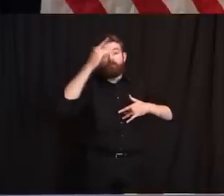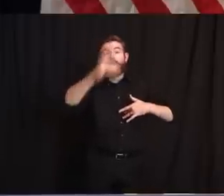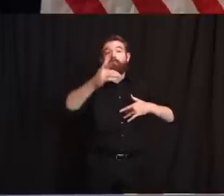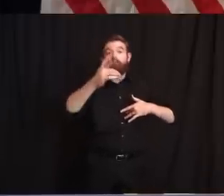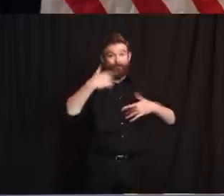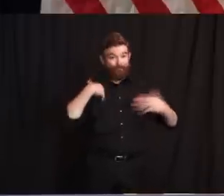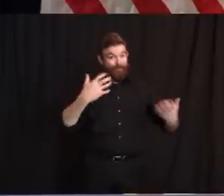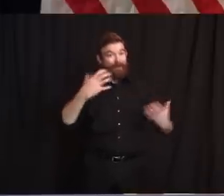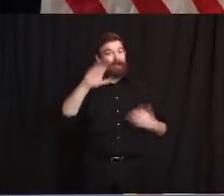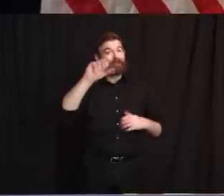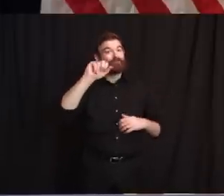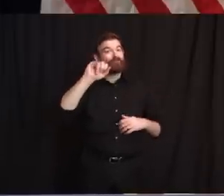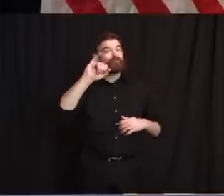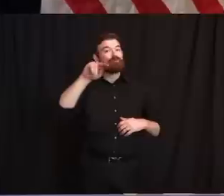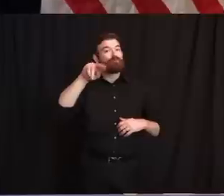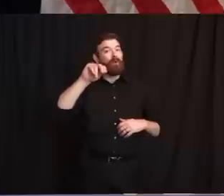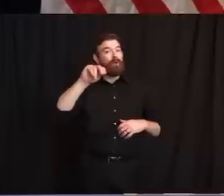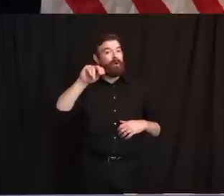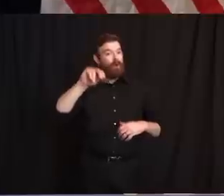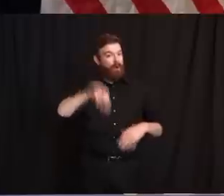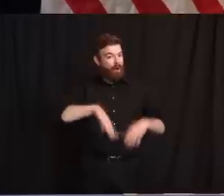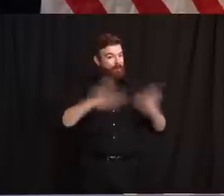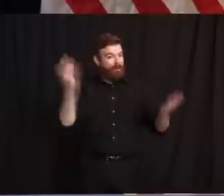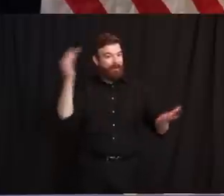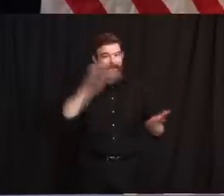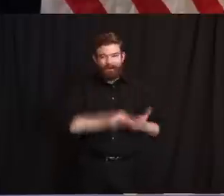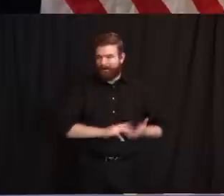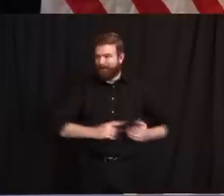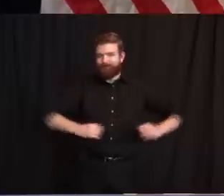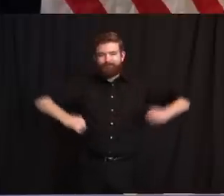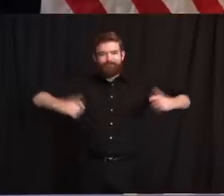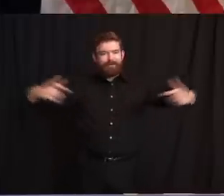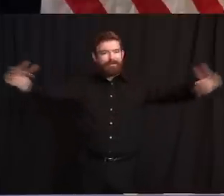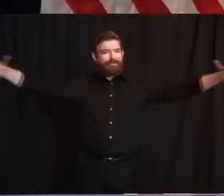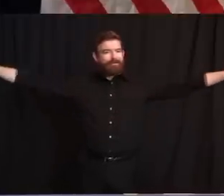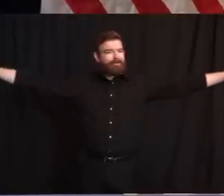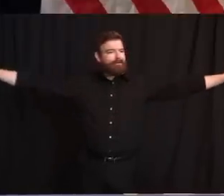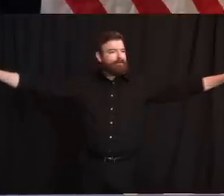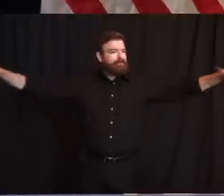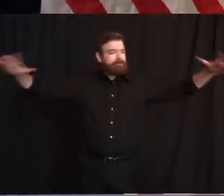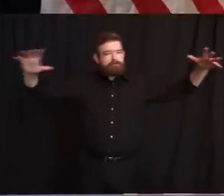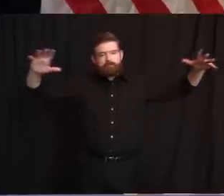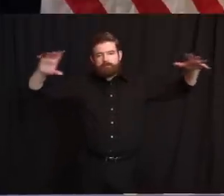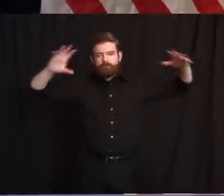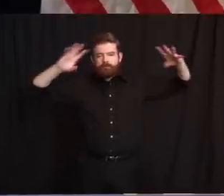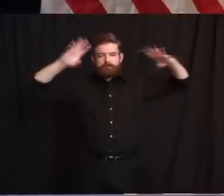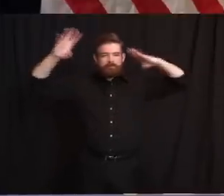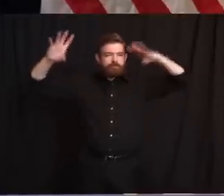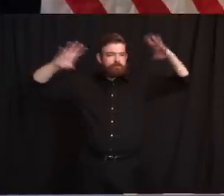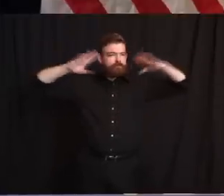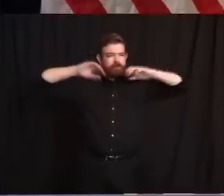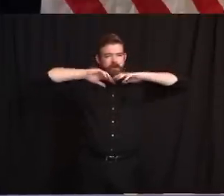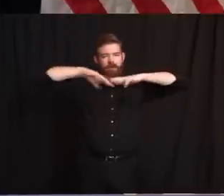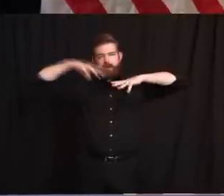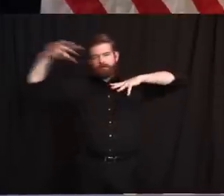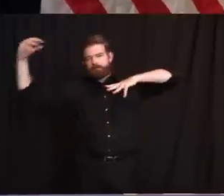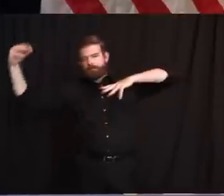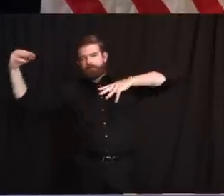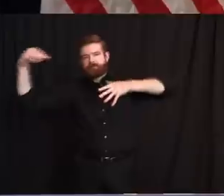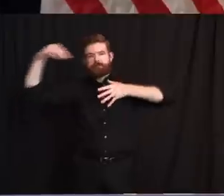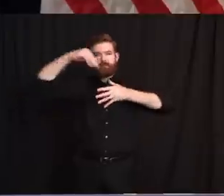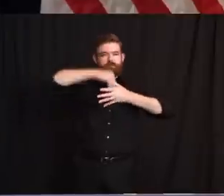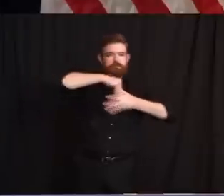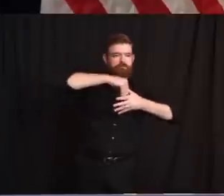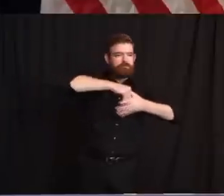advantage of having a big footprint of space. But I hope that we can be creative in both outdoor dining